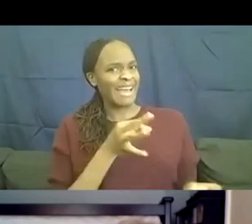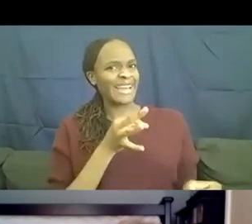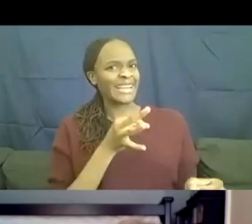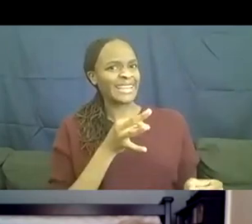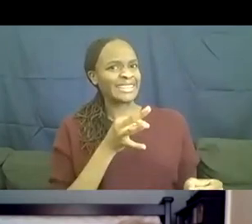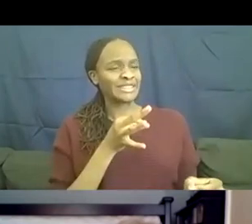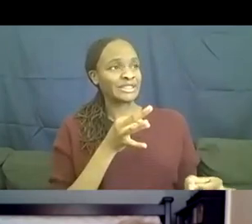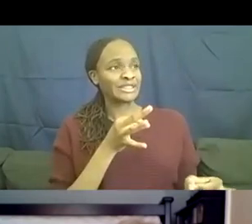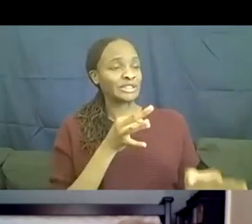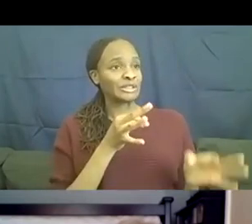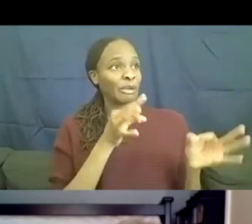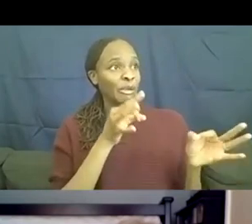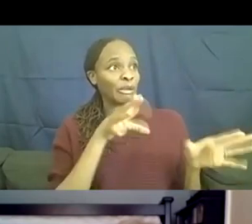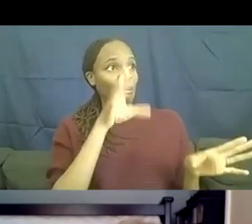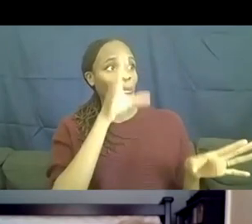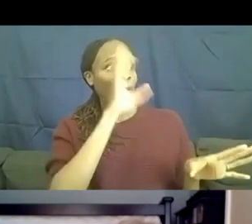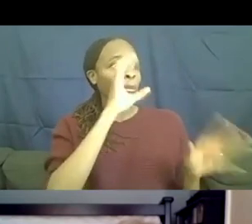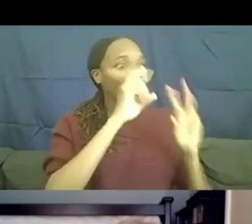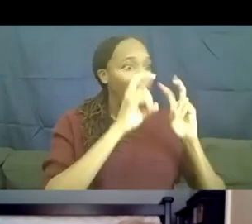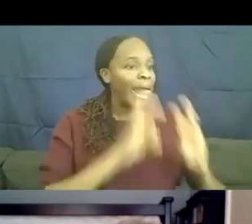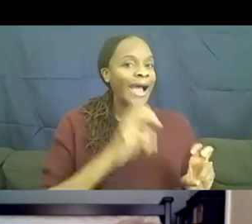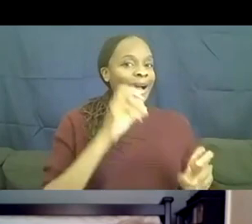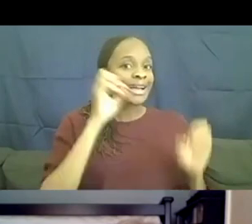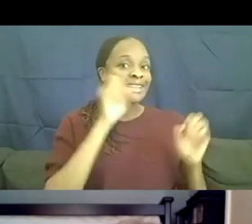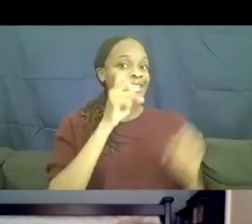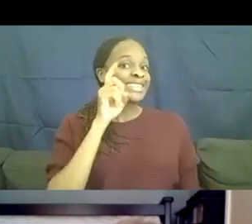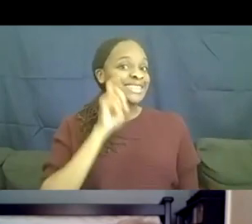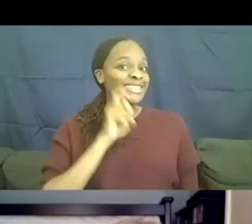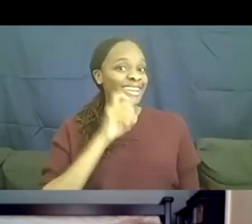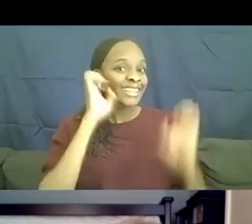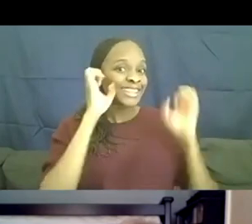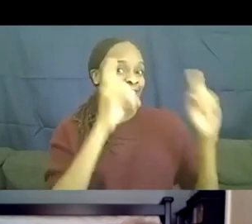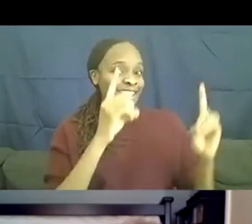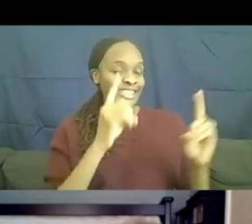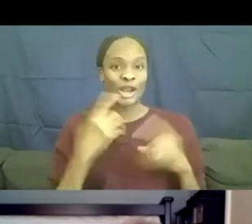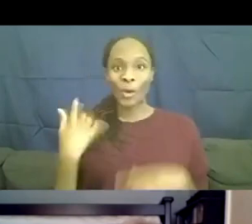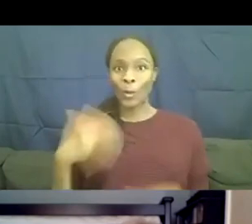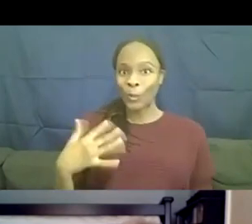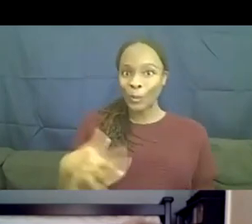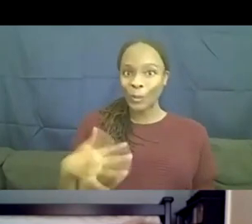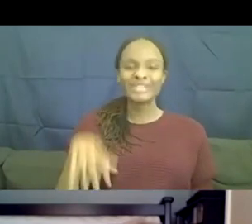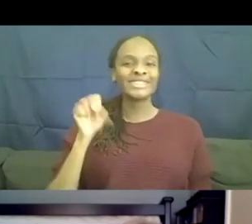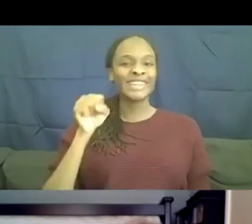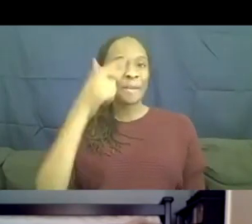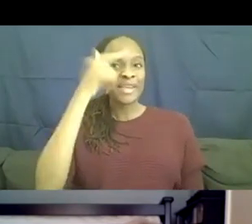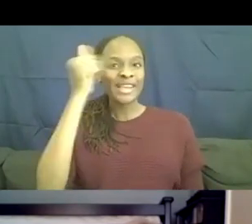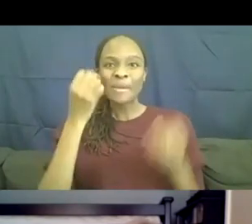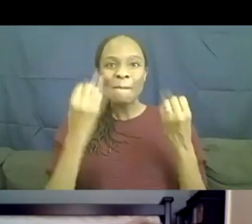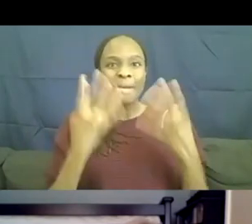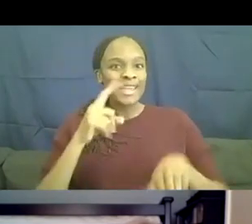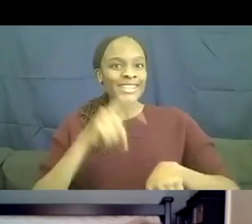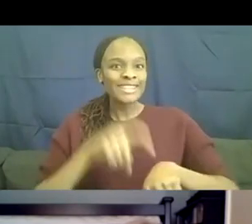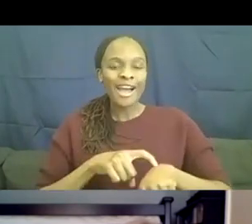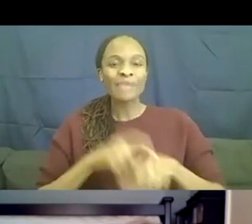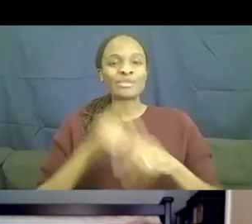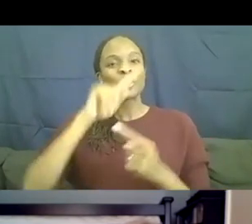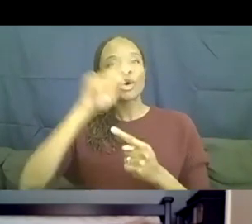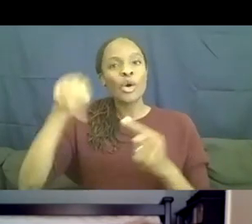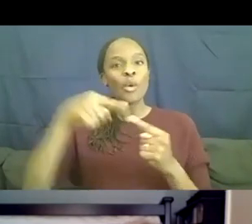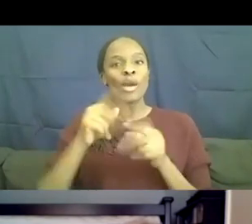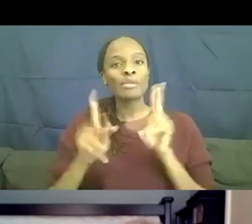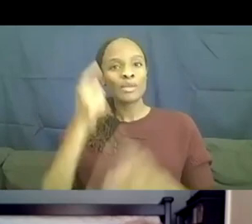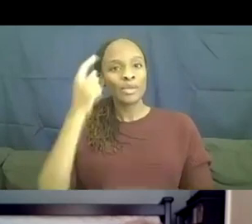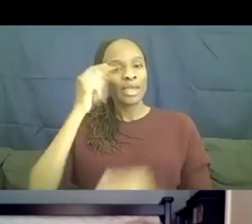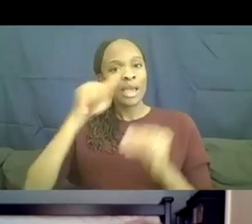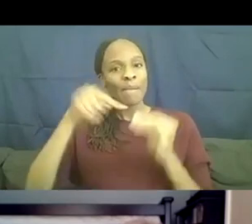sex education, you know, because a lot of times when people sort of think of